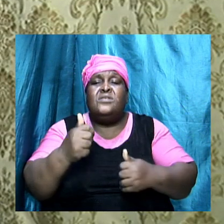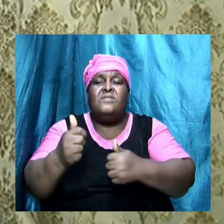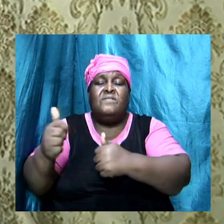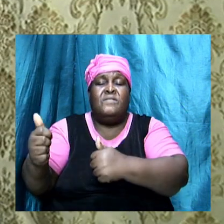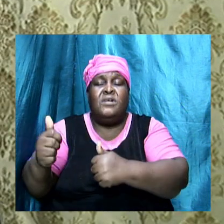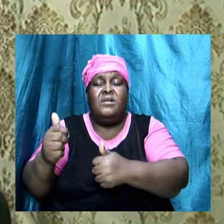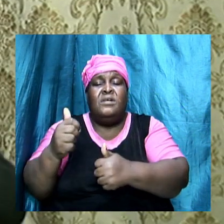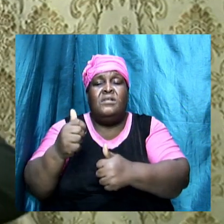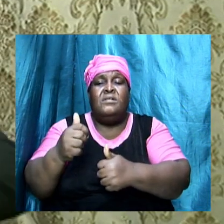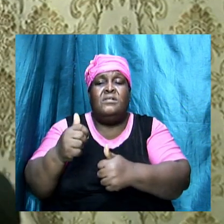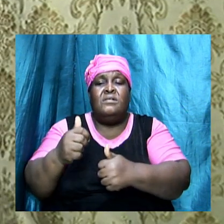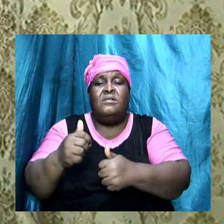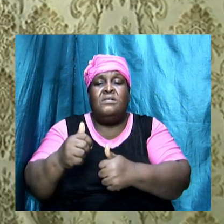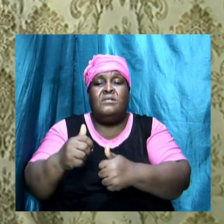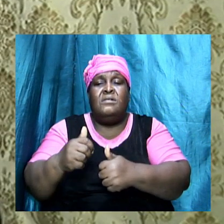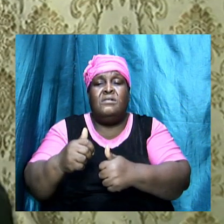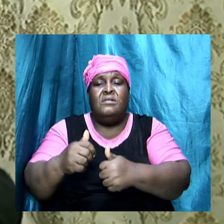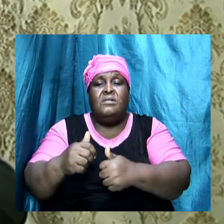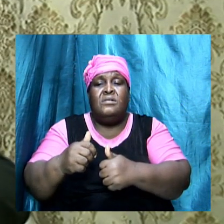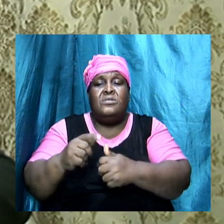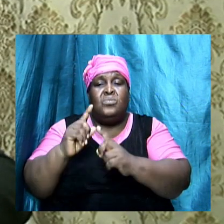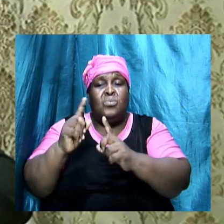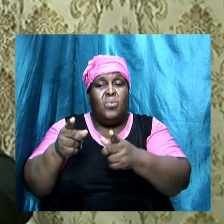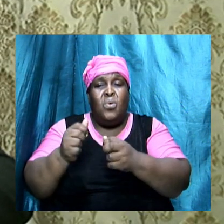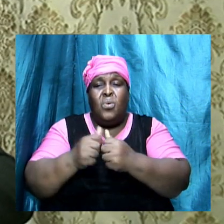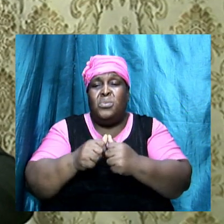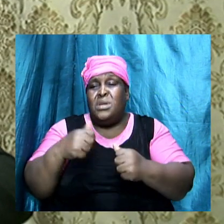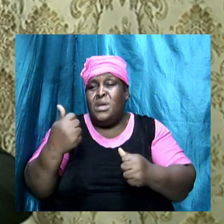anything strange, you need not to be